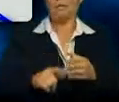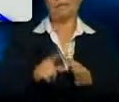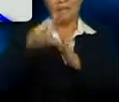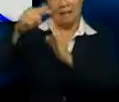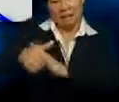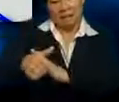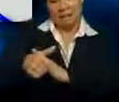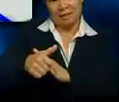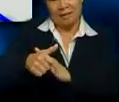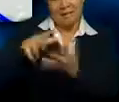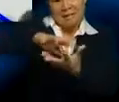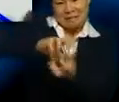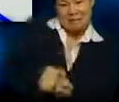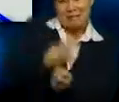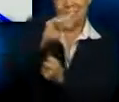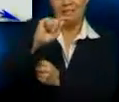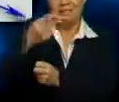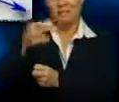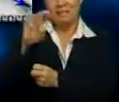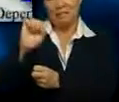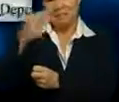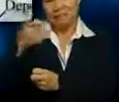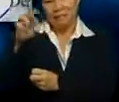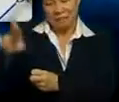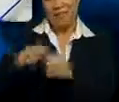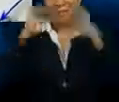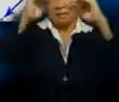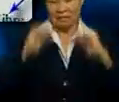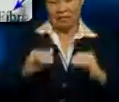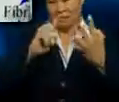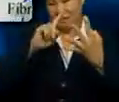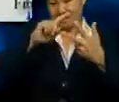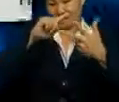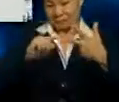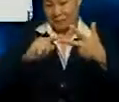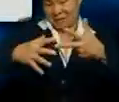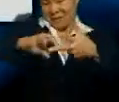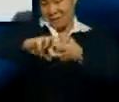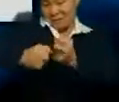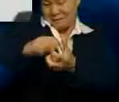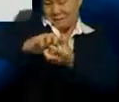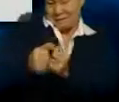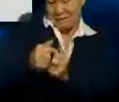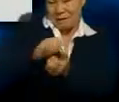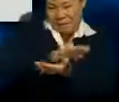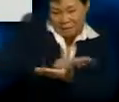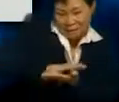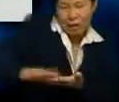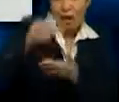threshing stage. The third stage will be the extraction and purification of oil.